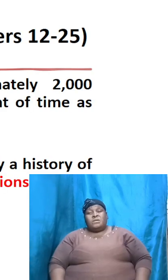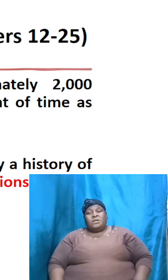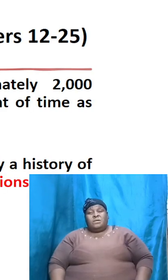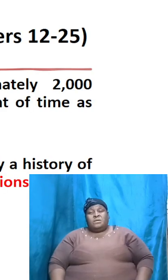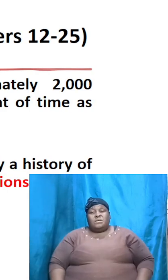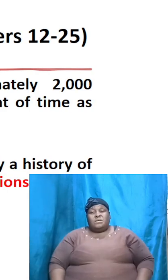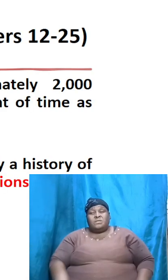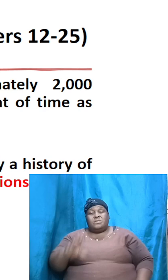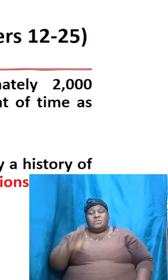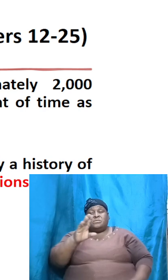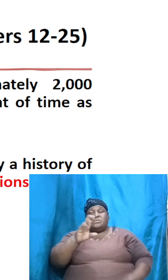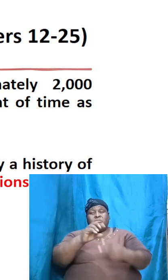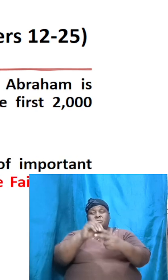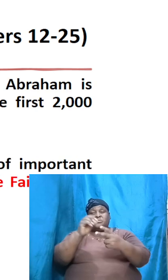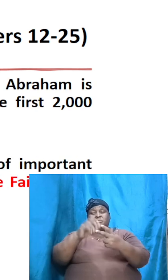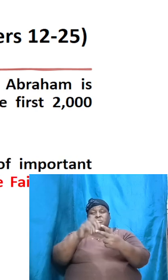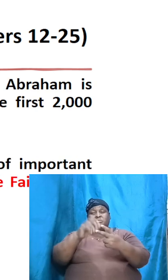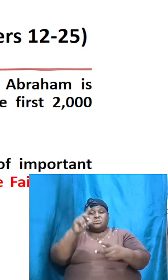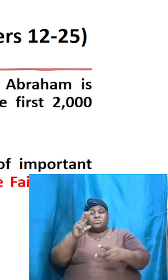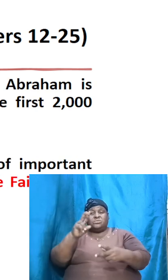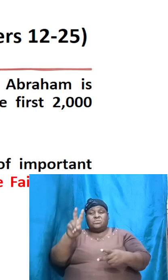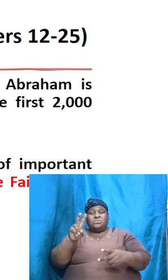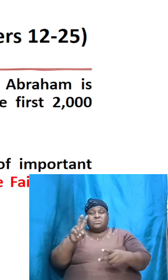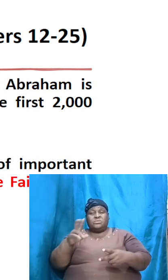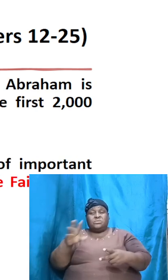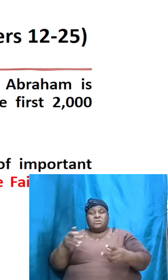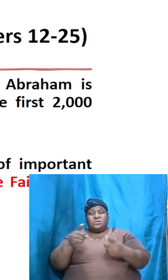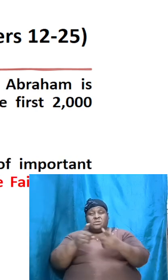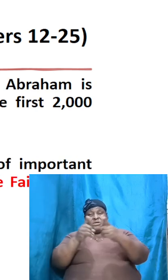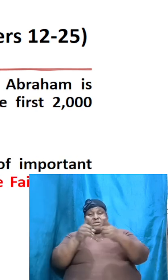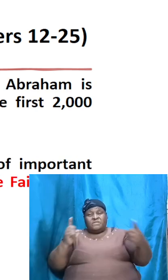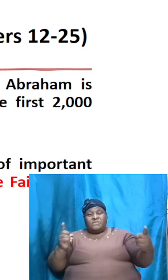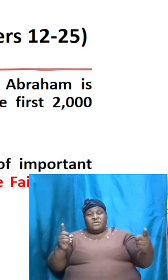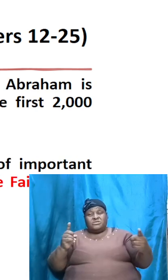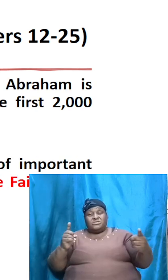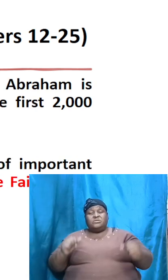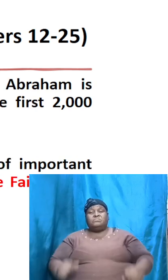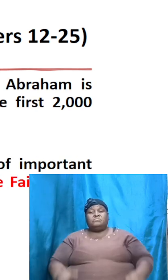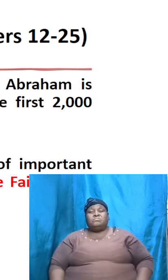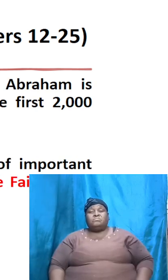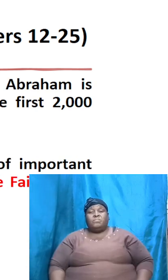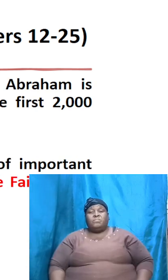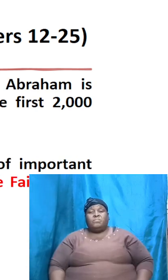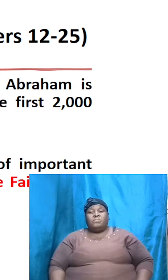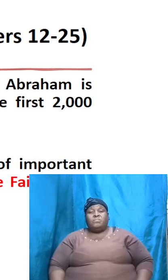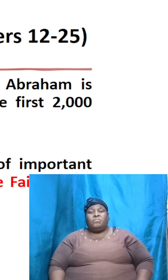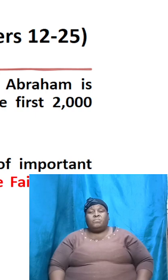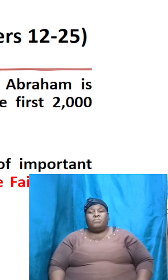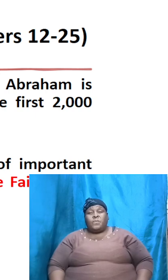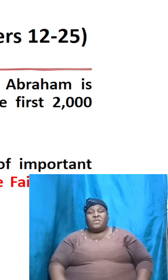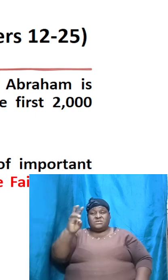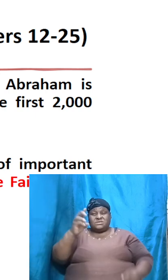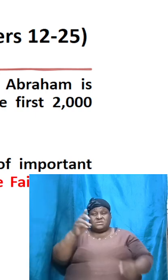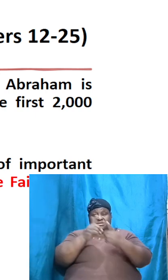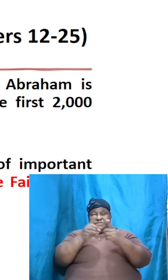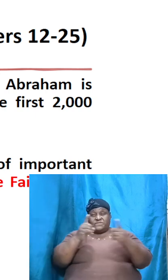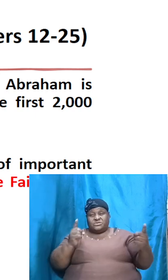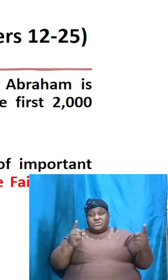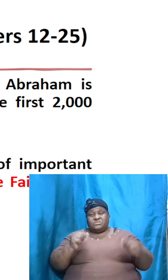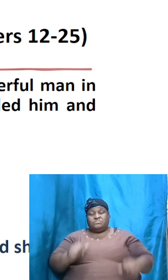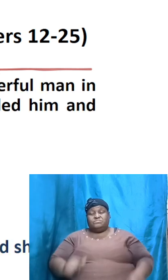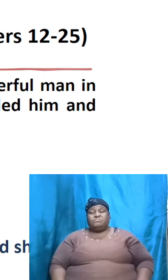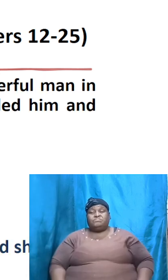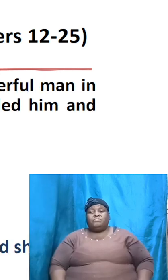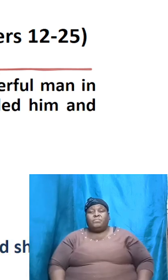vision, the vision of the book here. So we are in the sixth division and